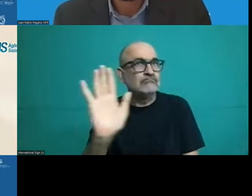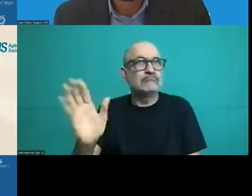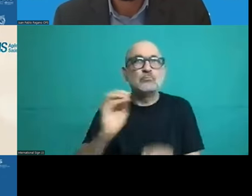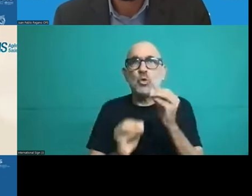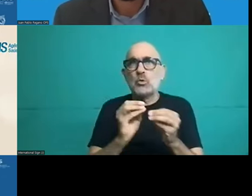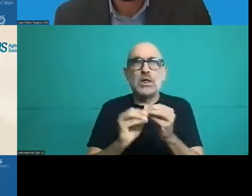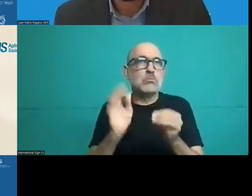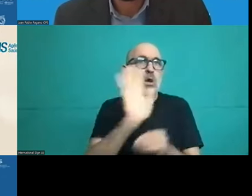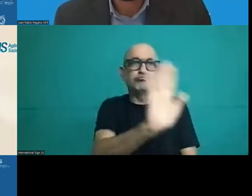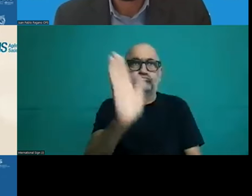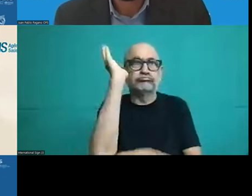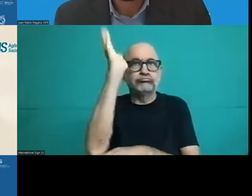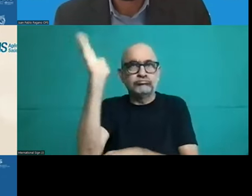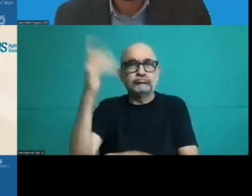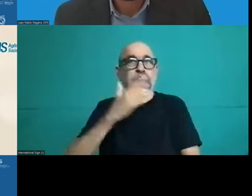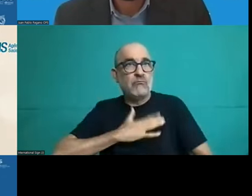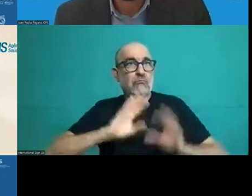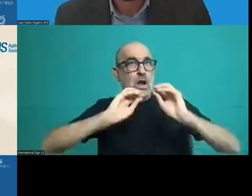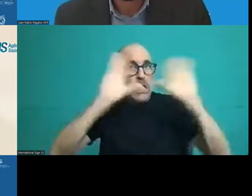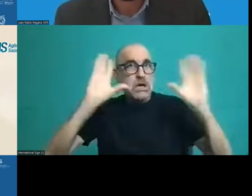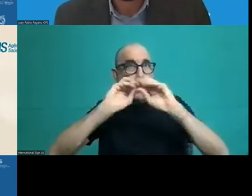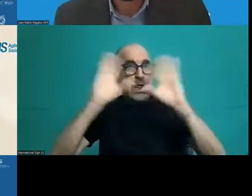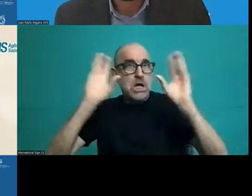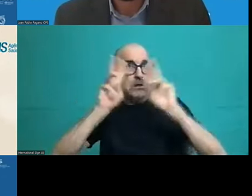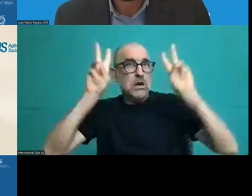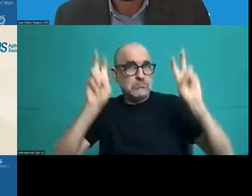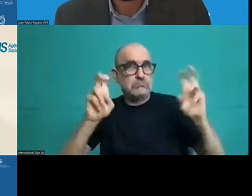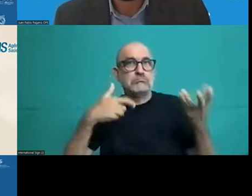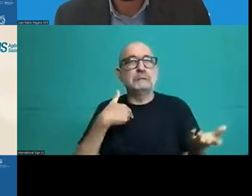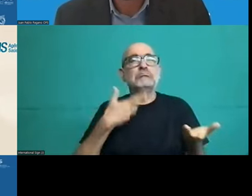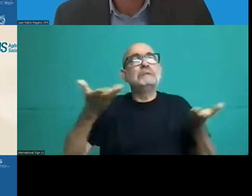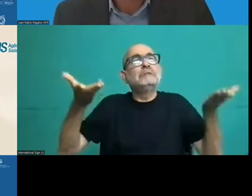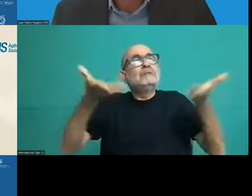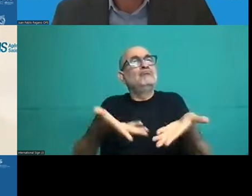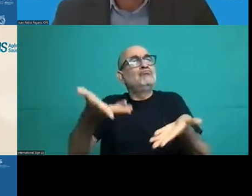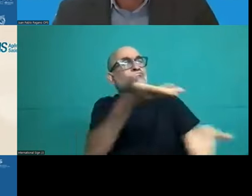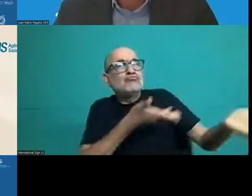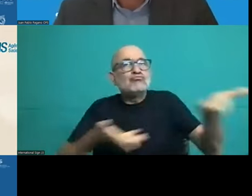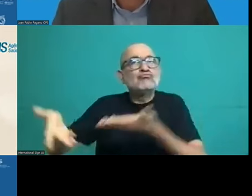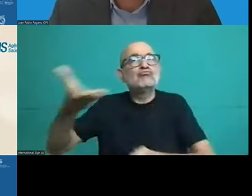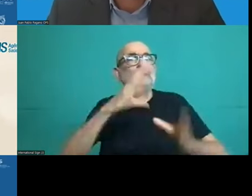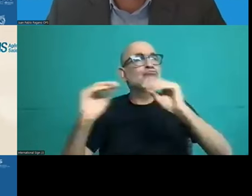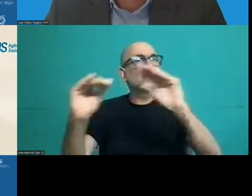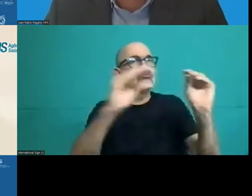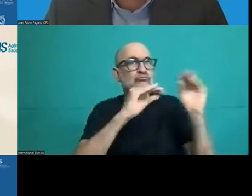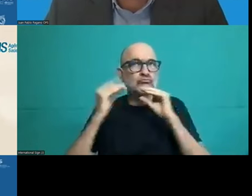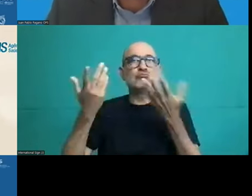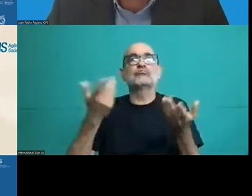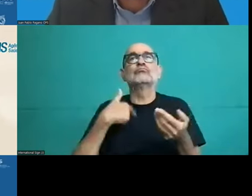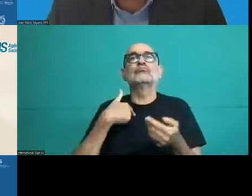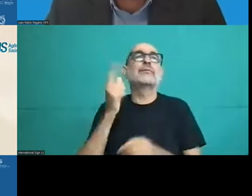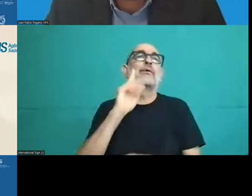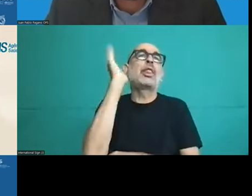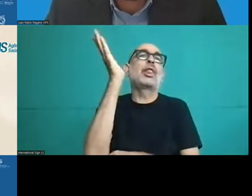connection issues, and this is a conversation, so there will be no presentations during